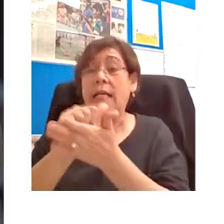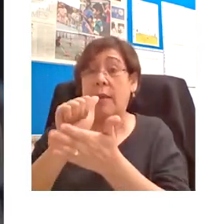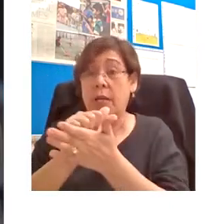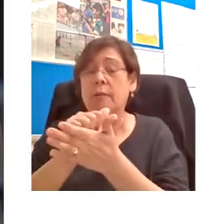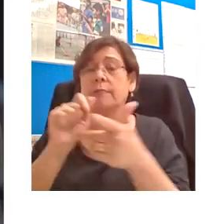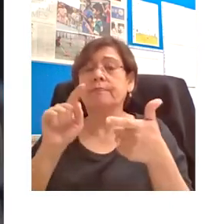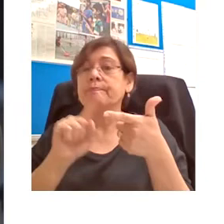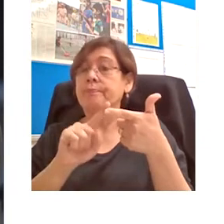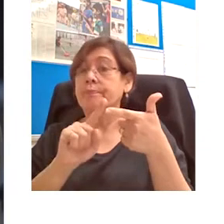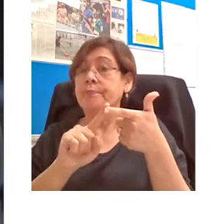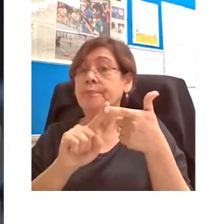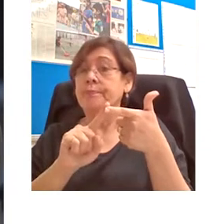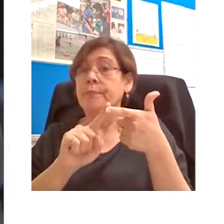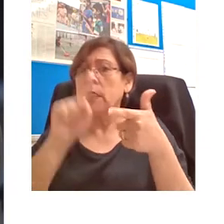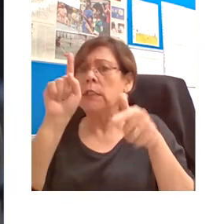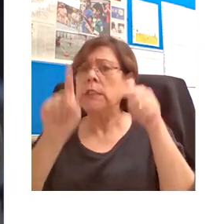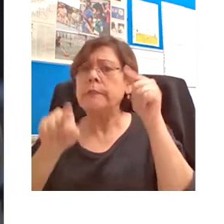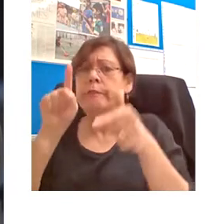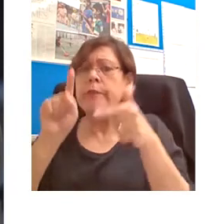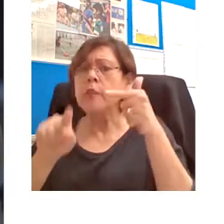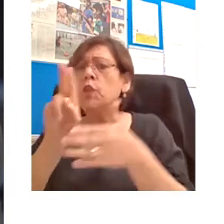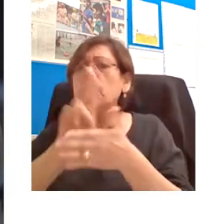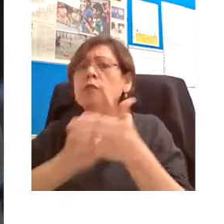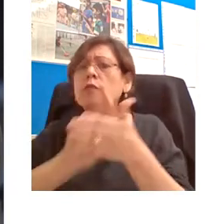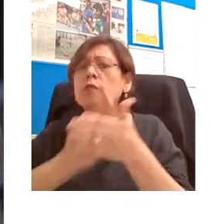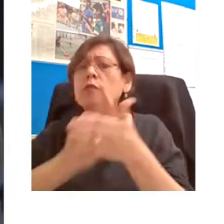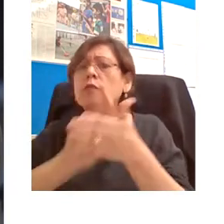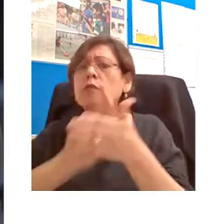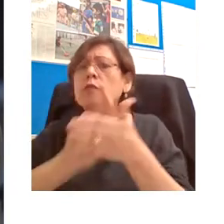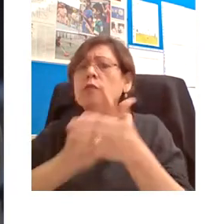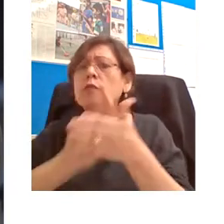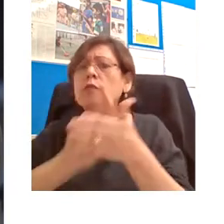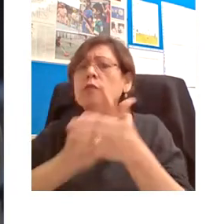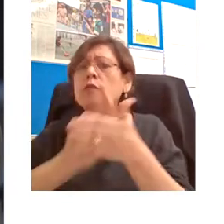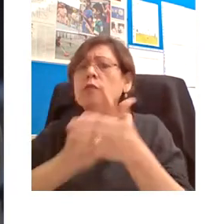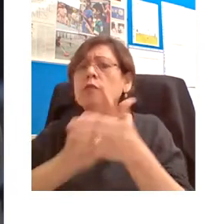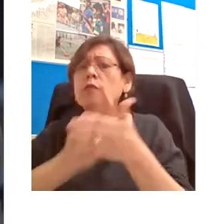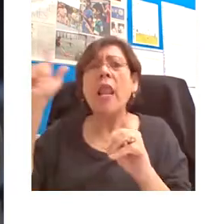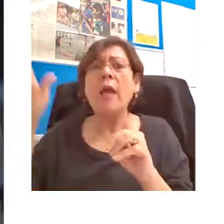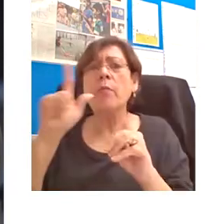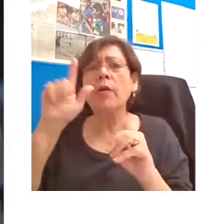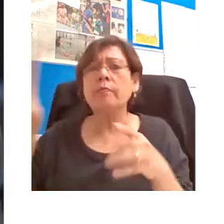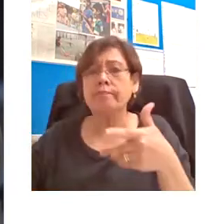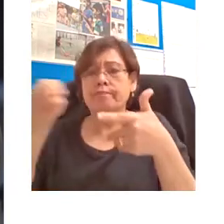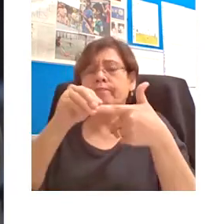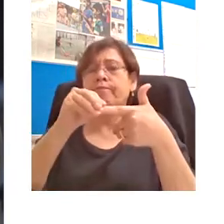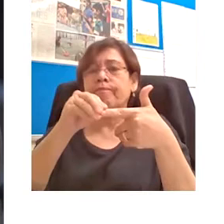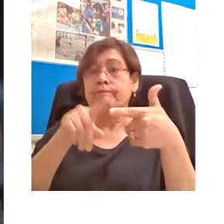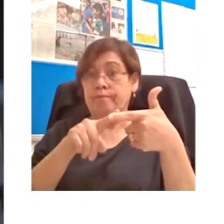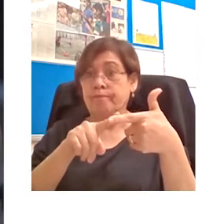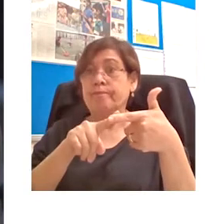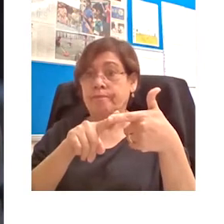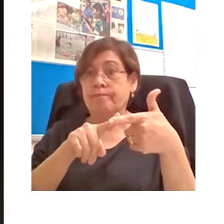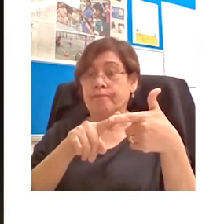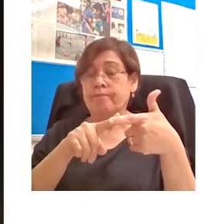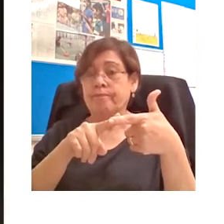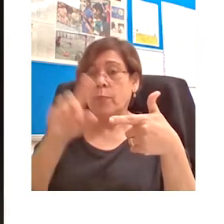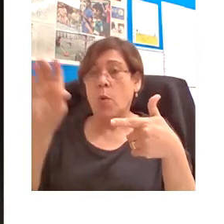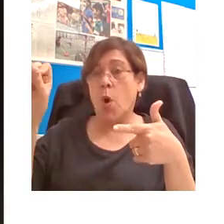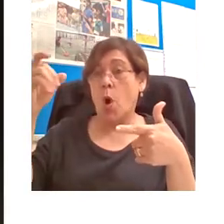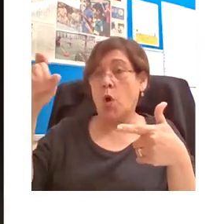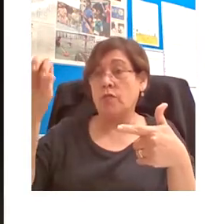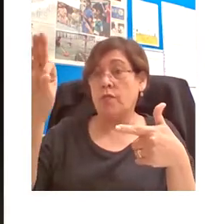museums and libraries, which have accumulated over the past 800 years that the university has been in existence.